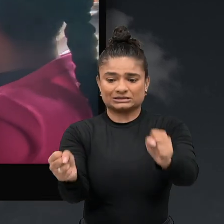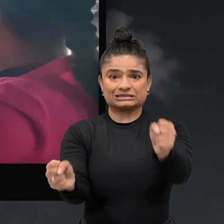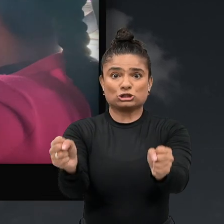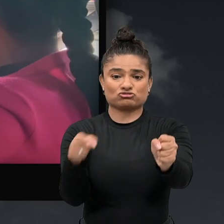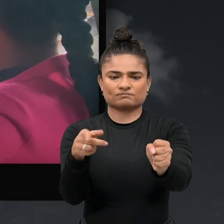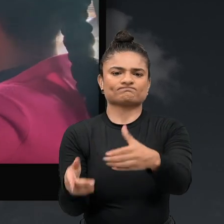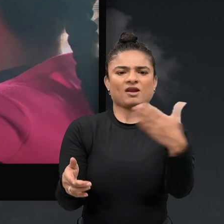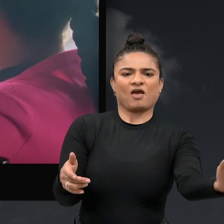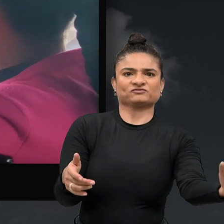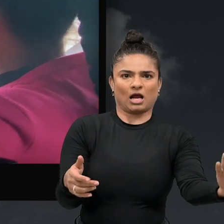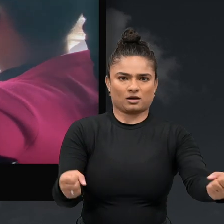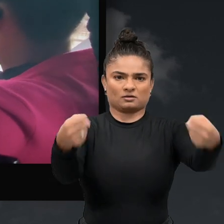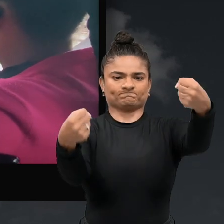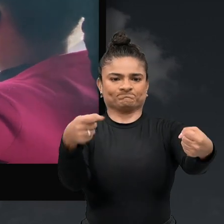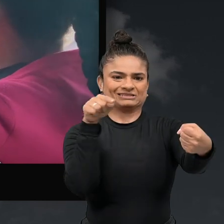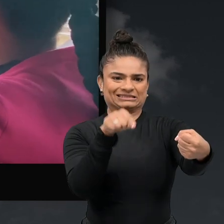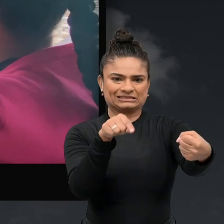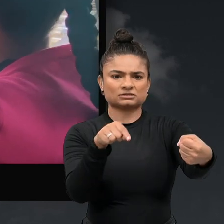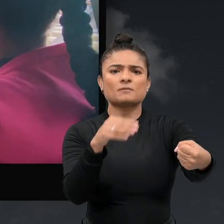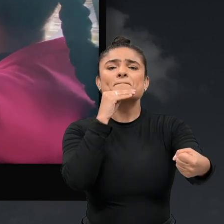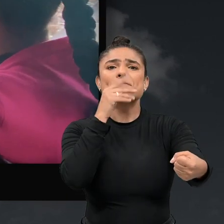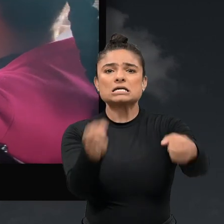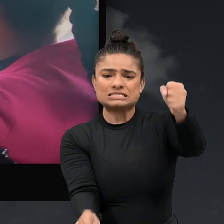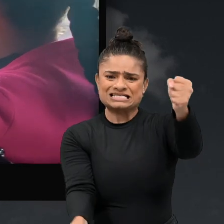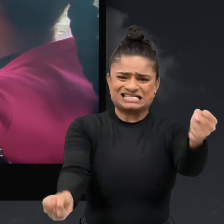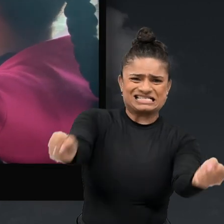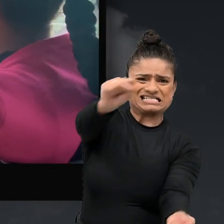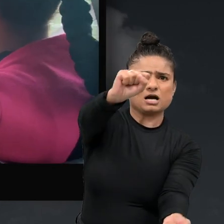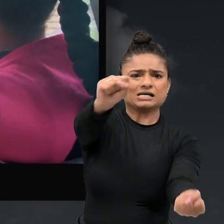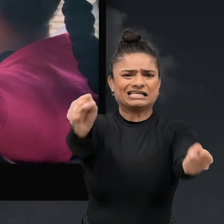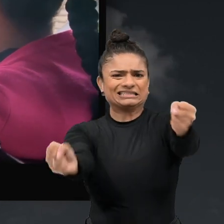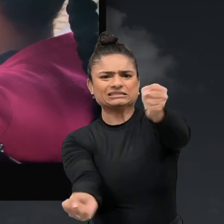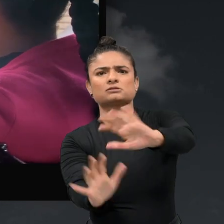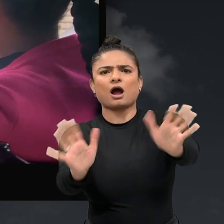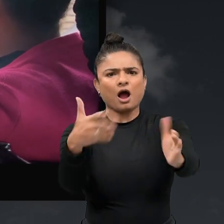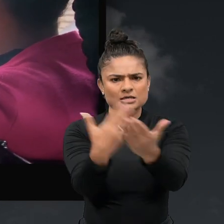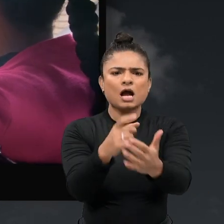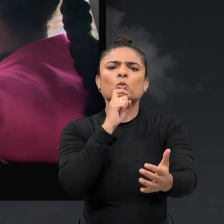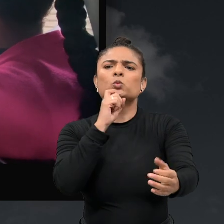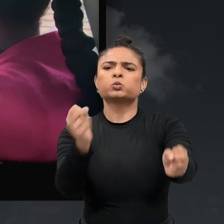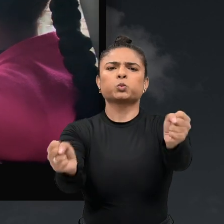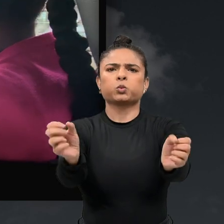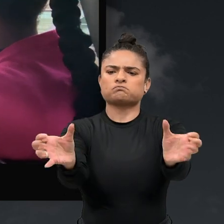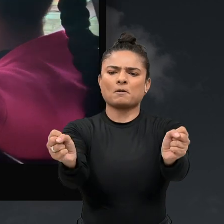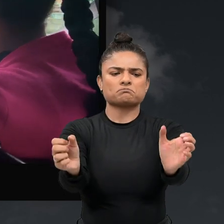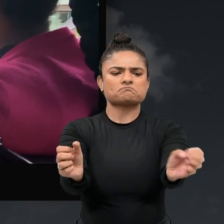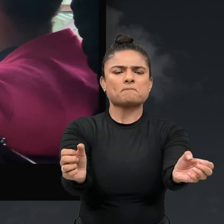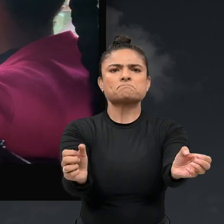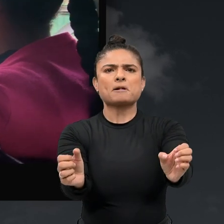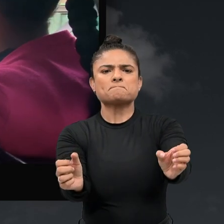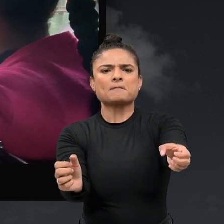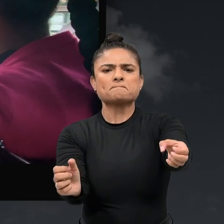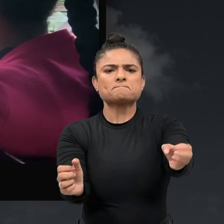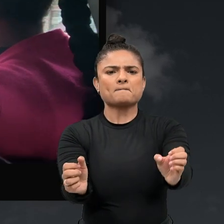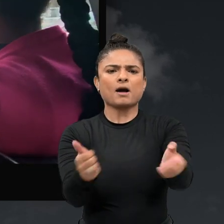The steering, which is positioned on the left-hand side, requires zero effort to turn it and it can be used with a